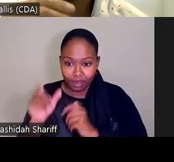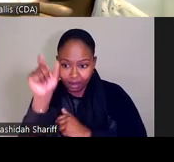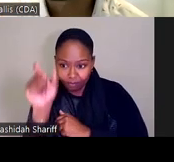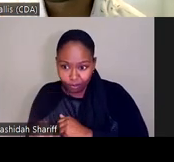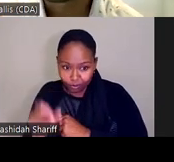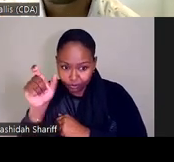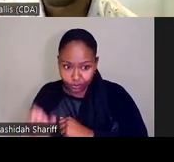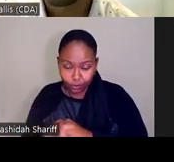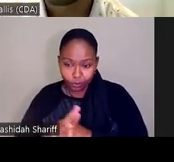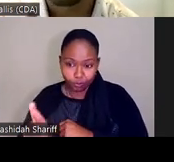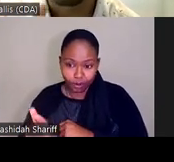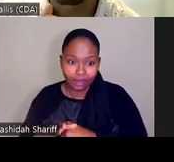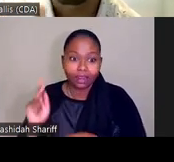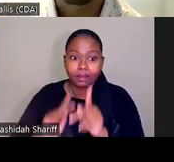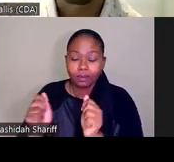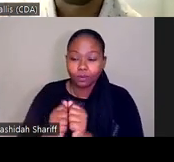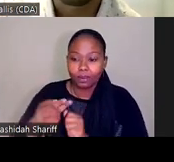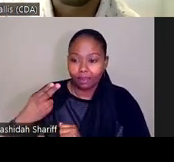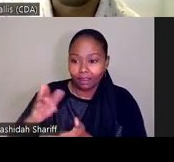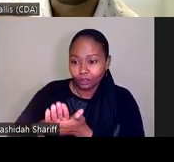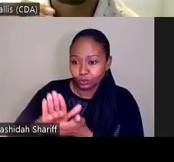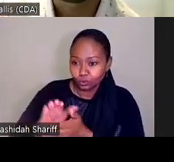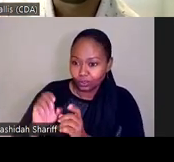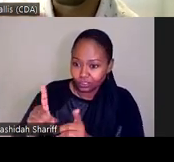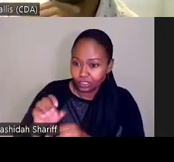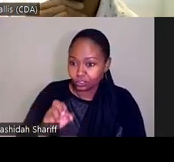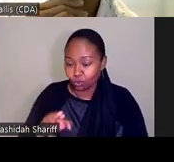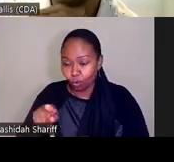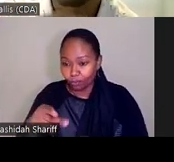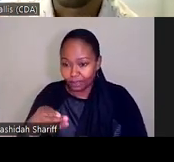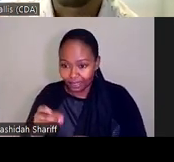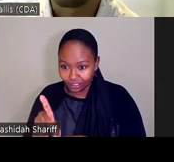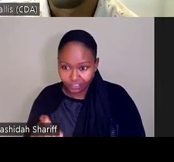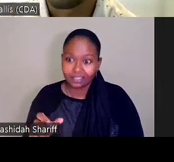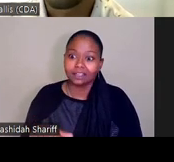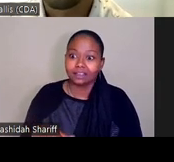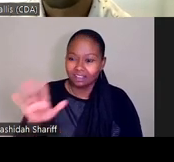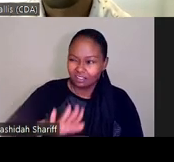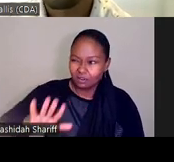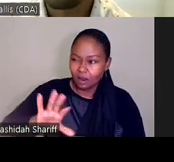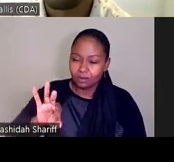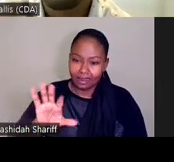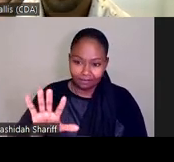Whether people with a high school education or those with a PhD have very similar numbers, not bread around 95%.